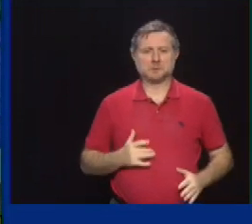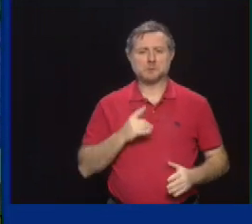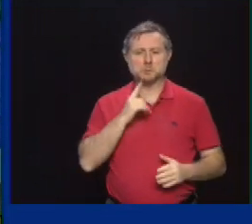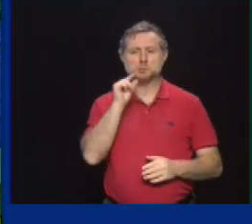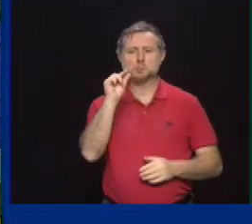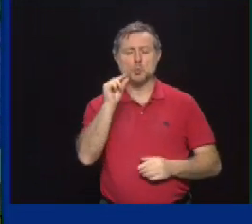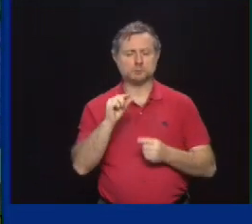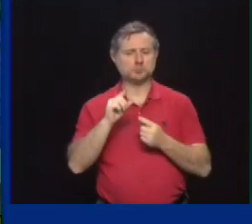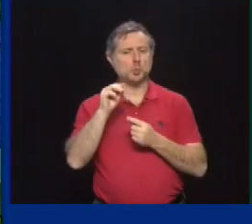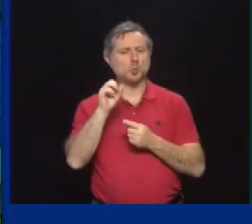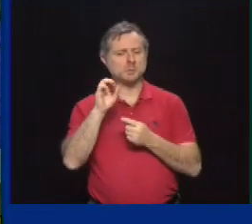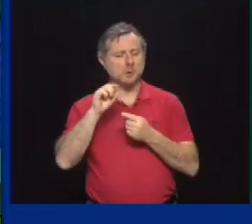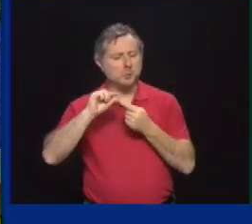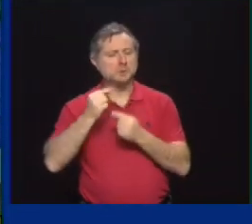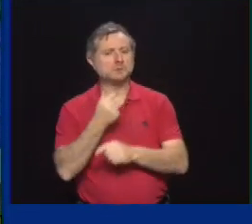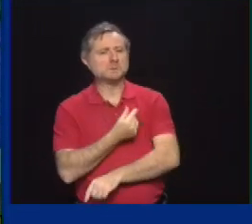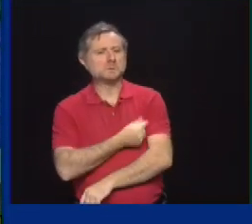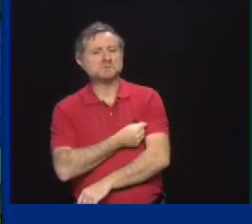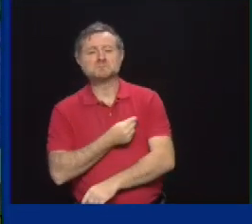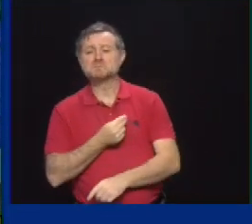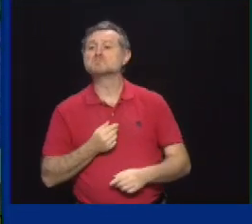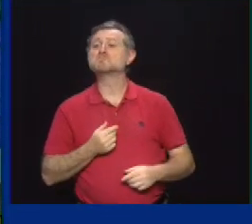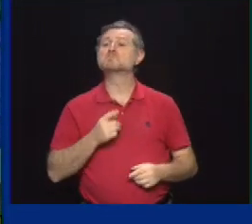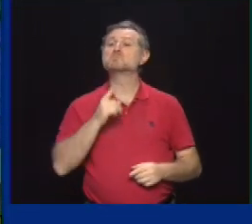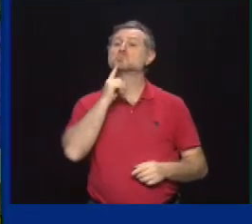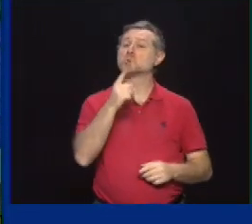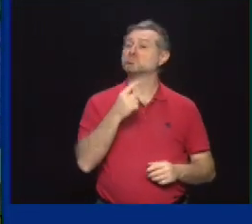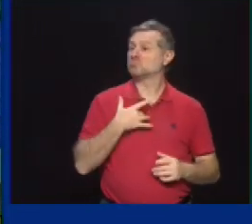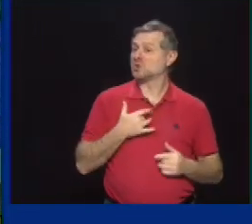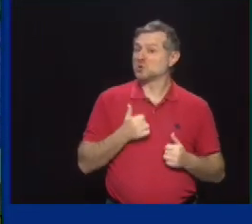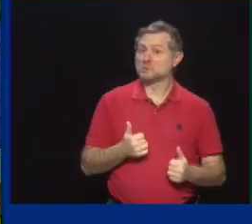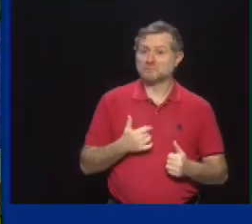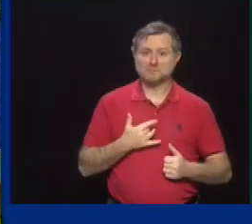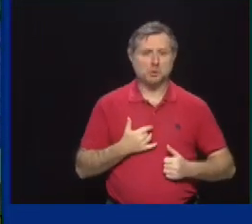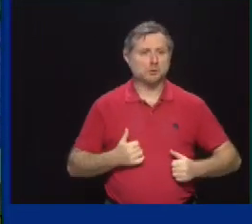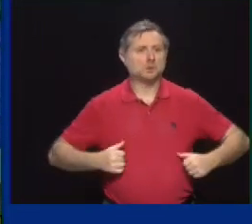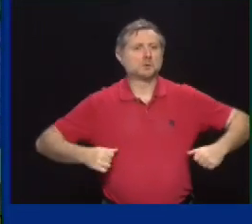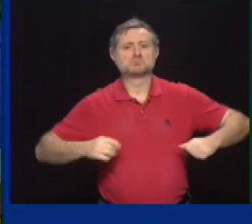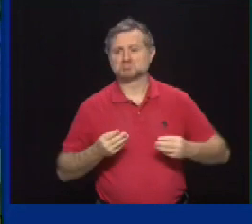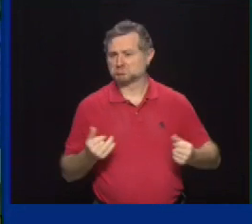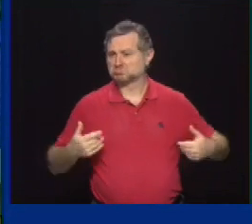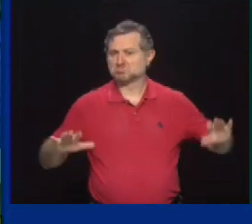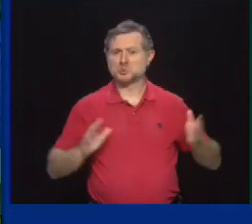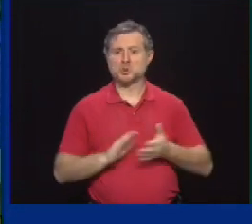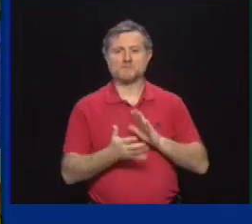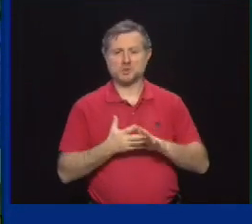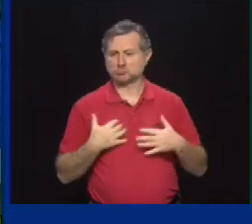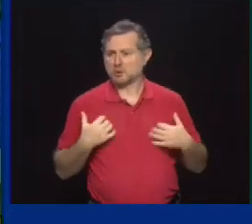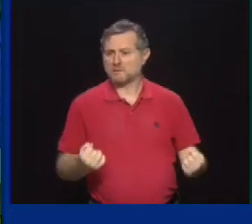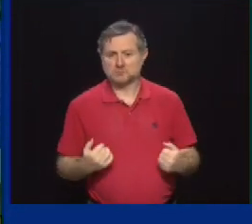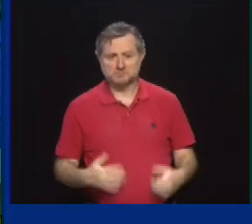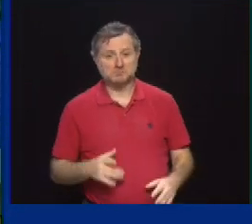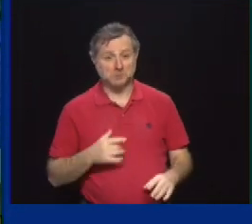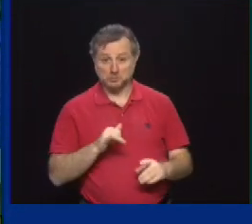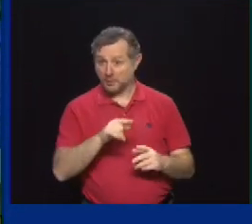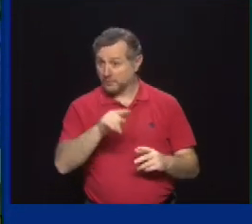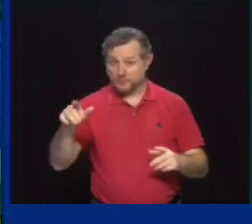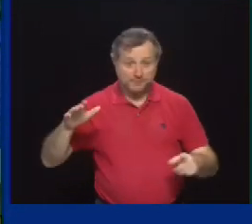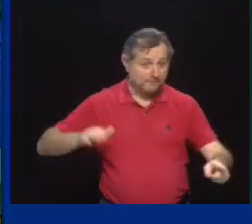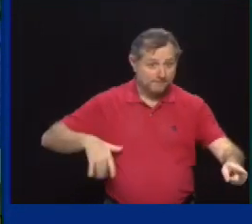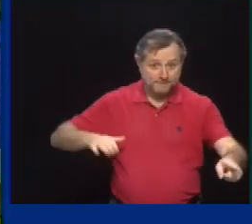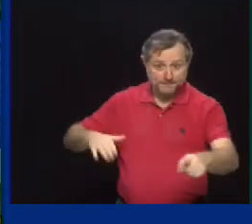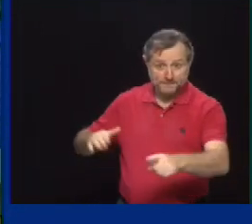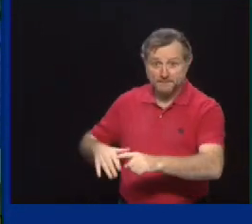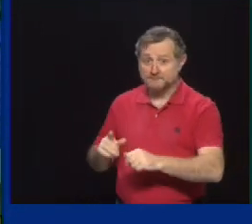after it, and I felt really good and safer. You literally feel safer once you have that booster shot. So anybody who's not had their primary series,